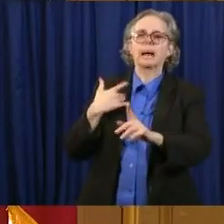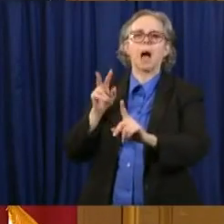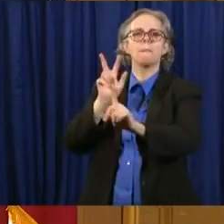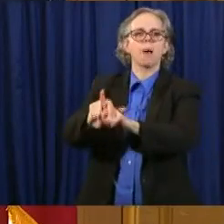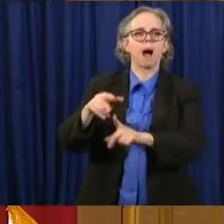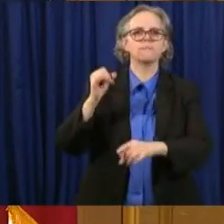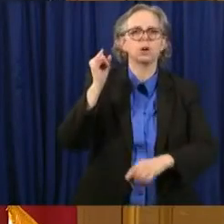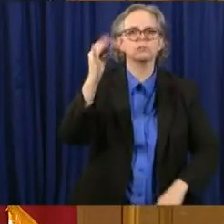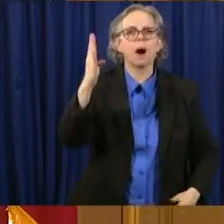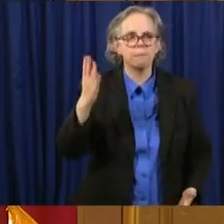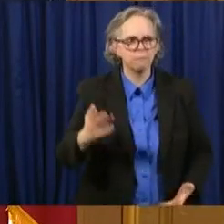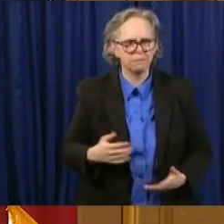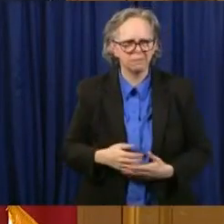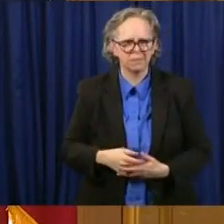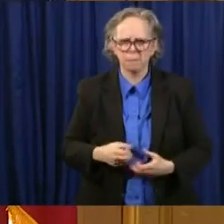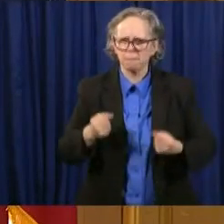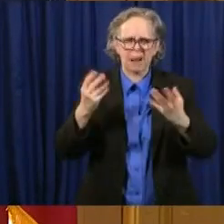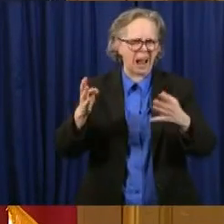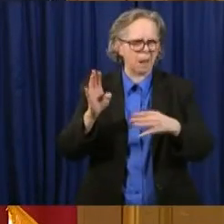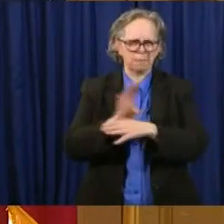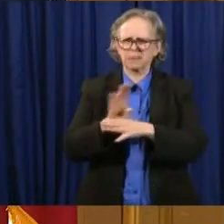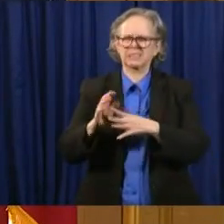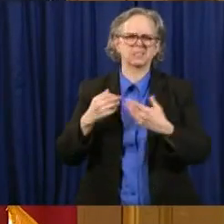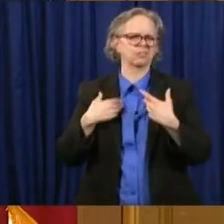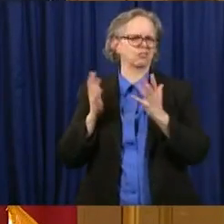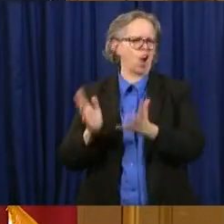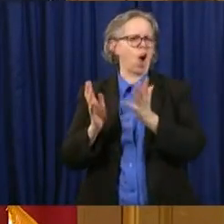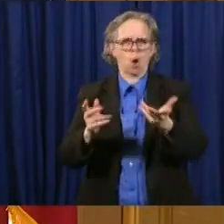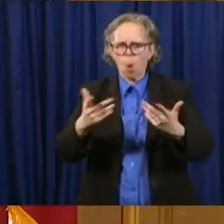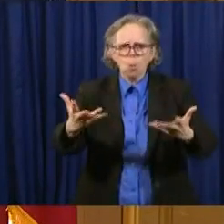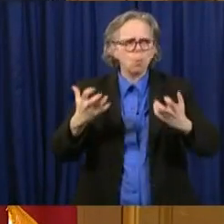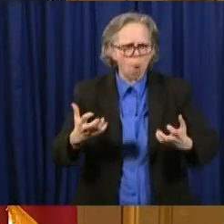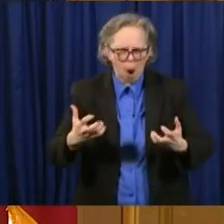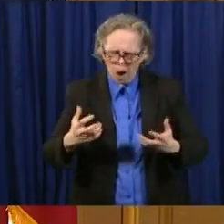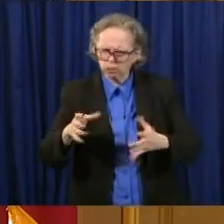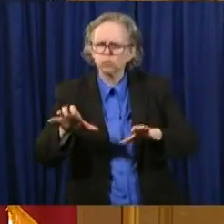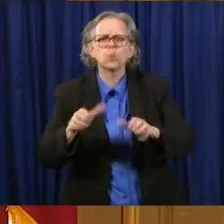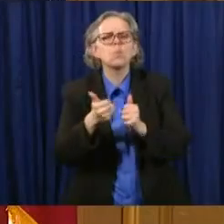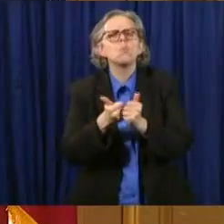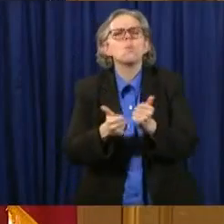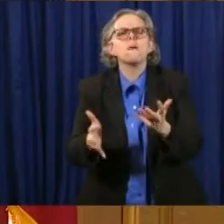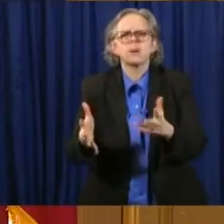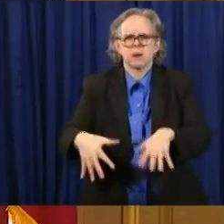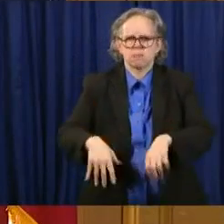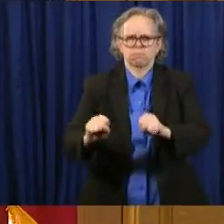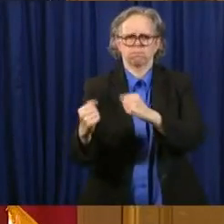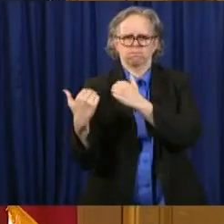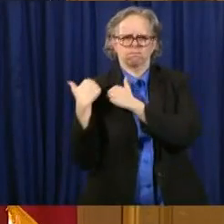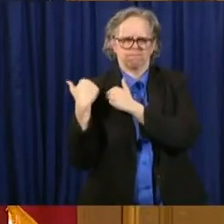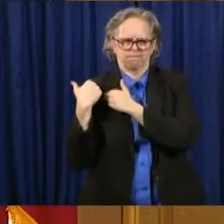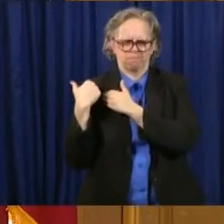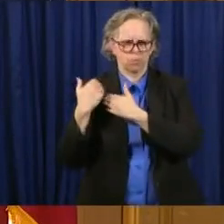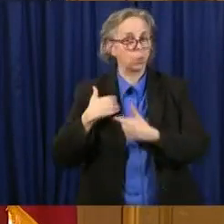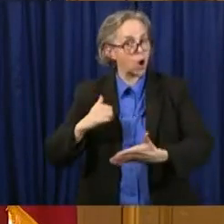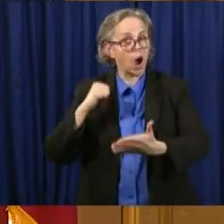everything that they can. Uh, and so we're going to try to help them by getting kind of the best practices from whatever